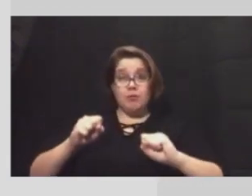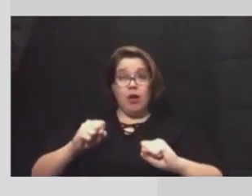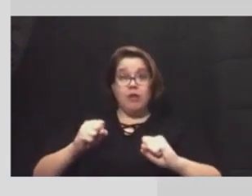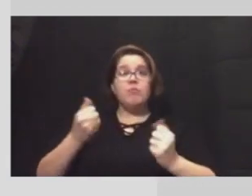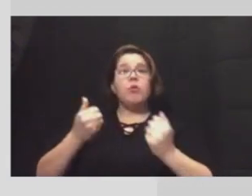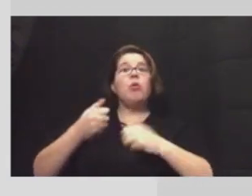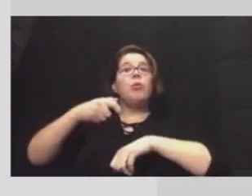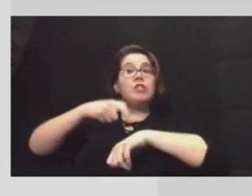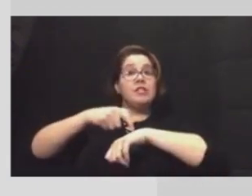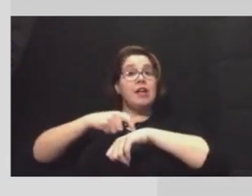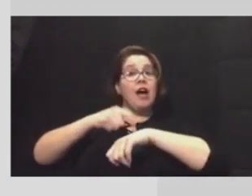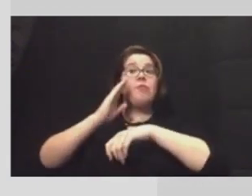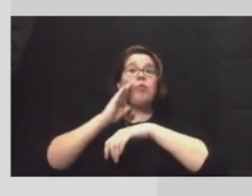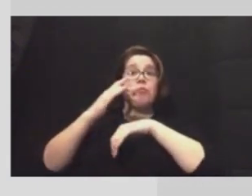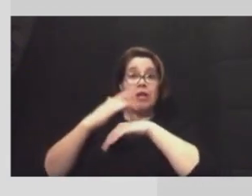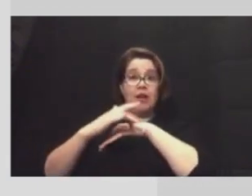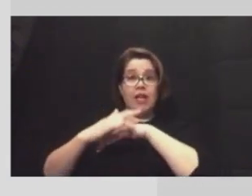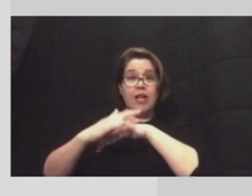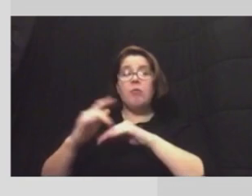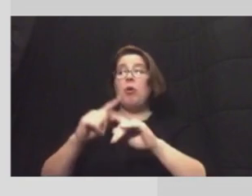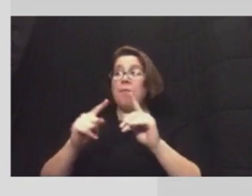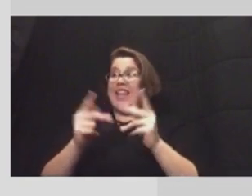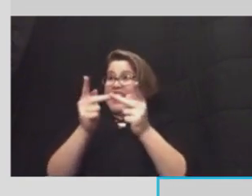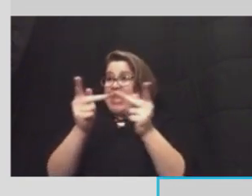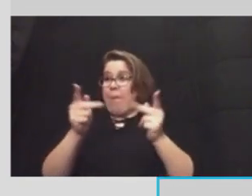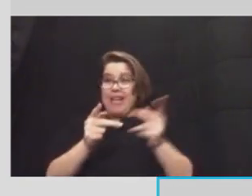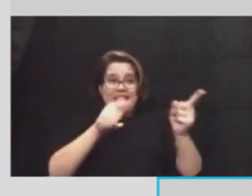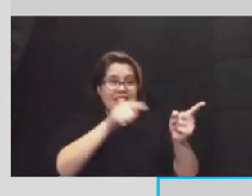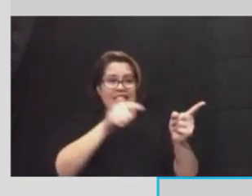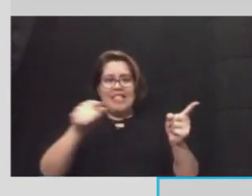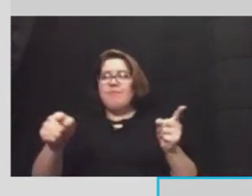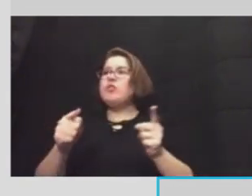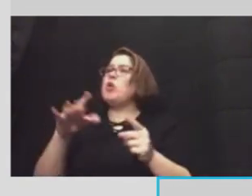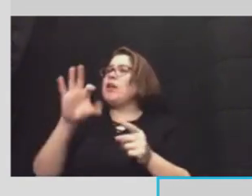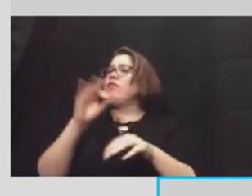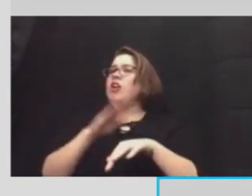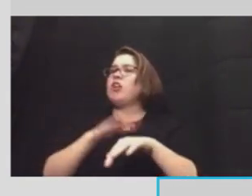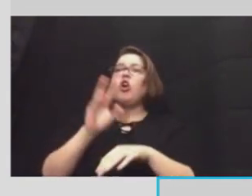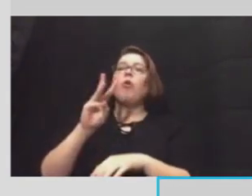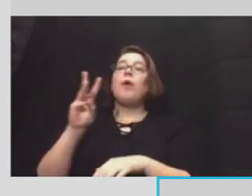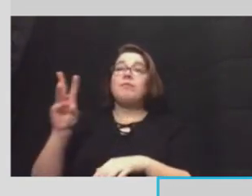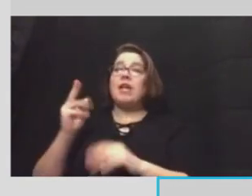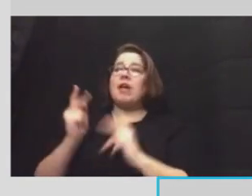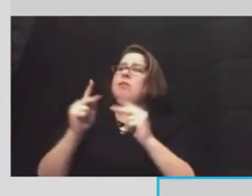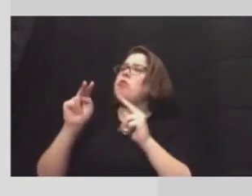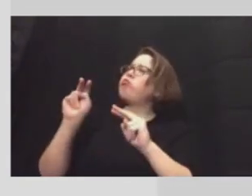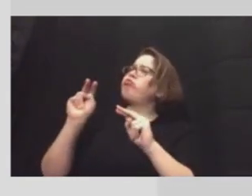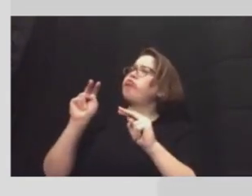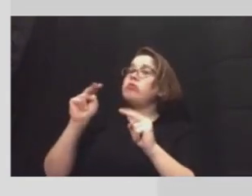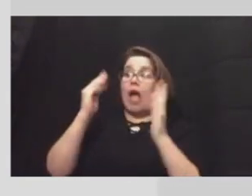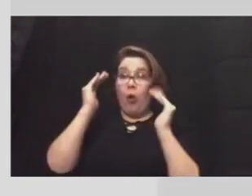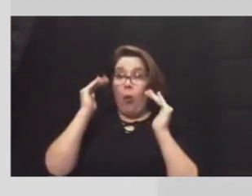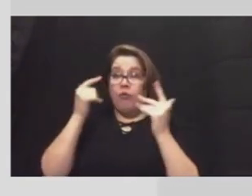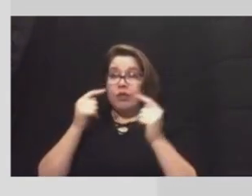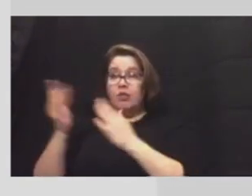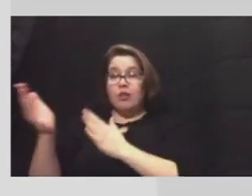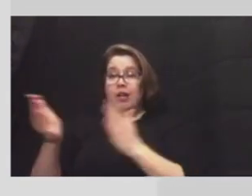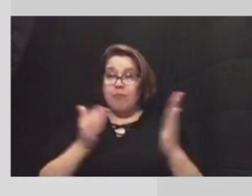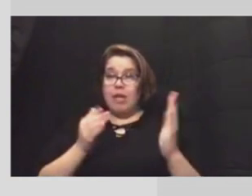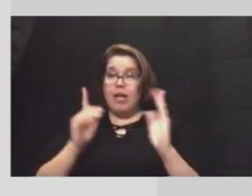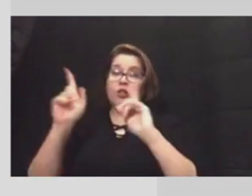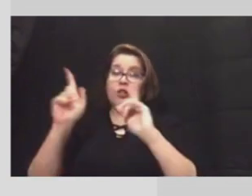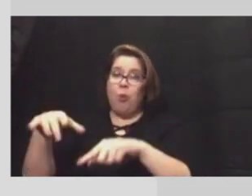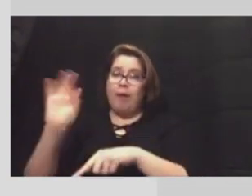time that will be available but the actual sites are on our website uh for people to look at and hopefully try to plan to be there